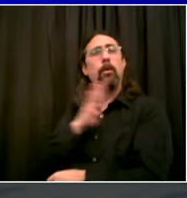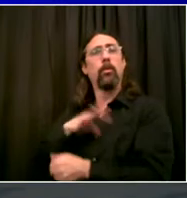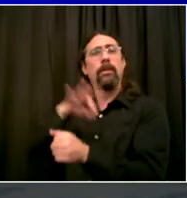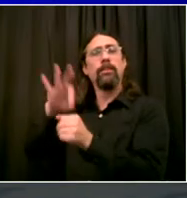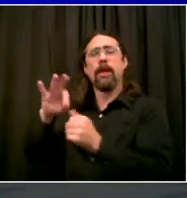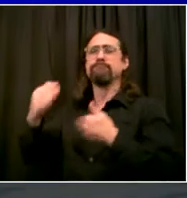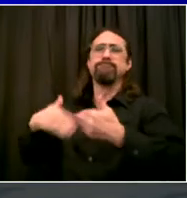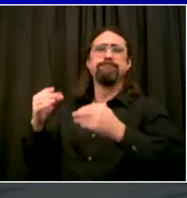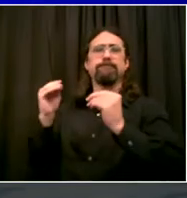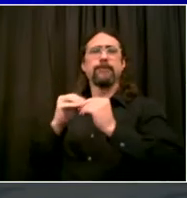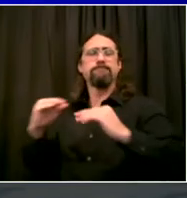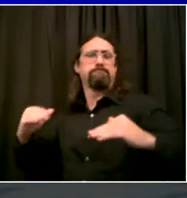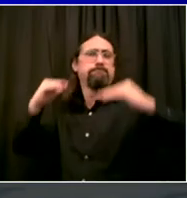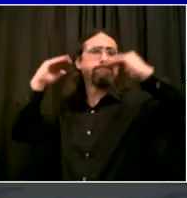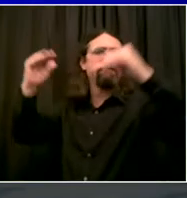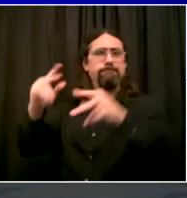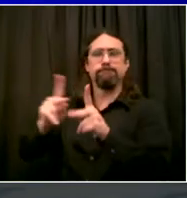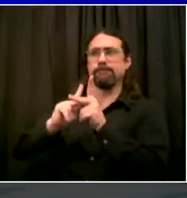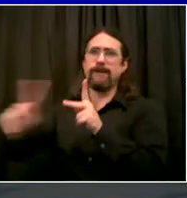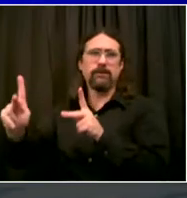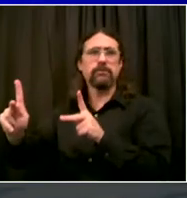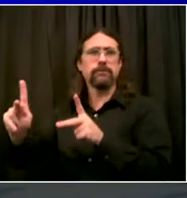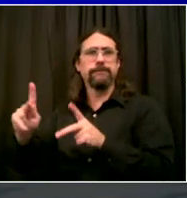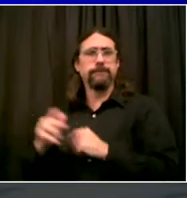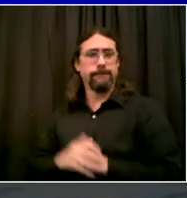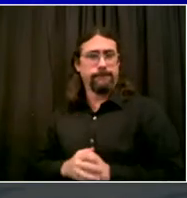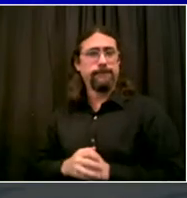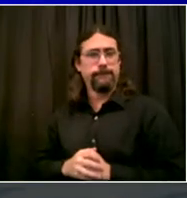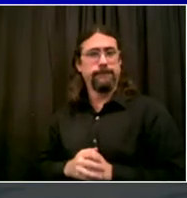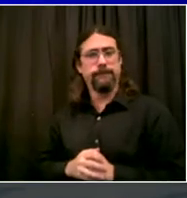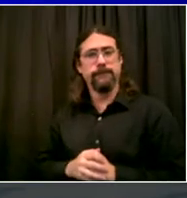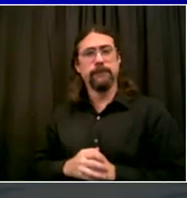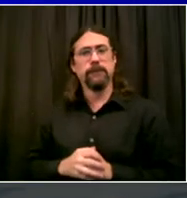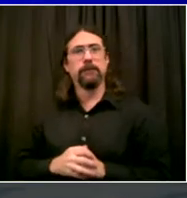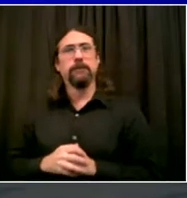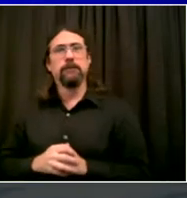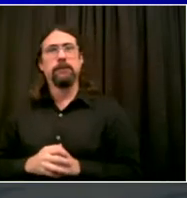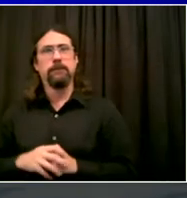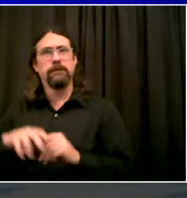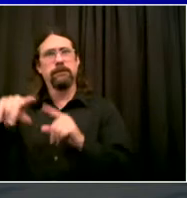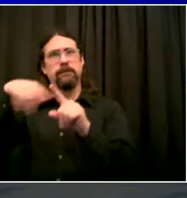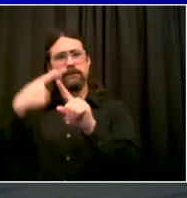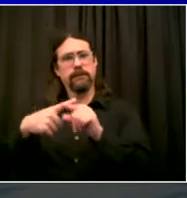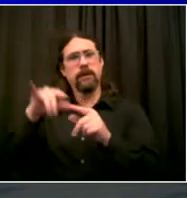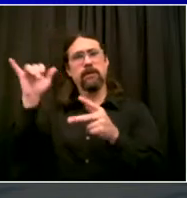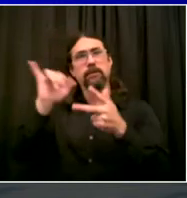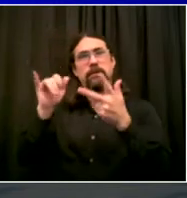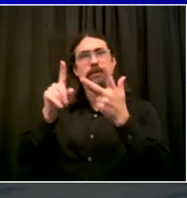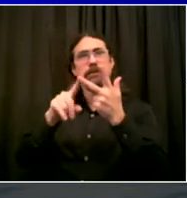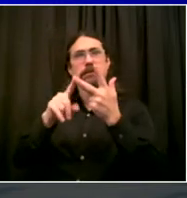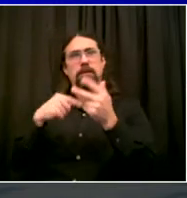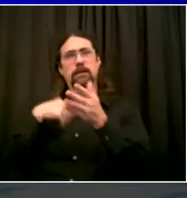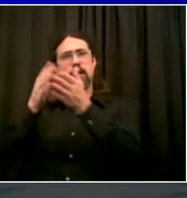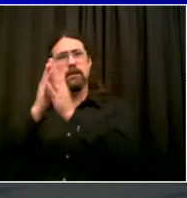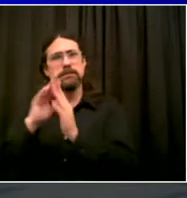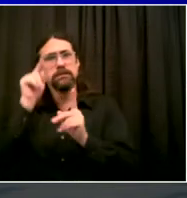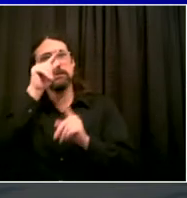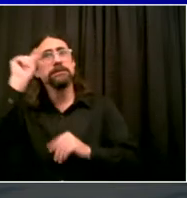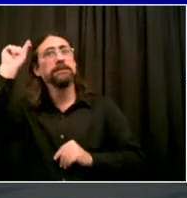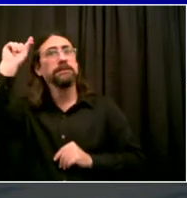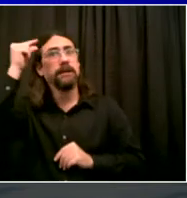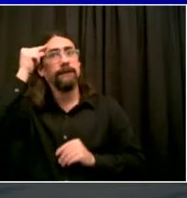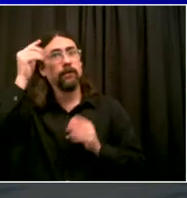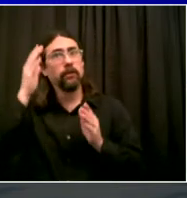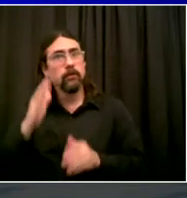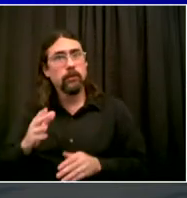I call upon the legislature and the governor to examine a different kind of model, staying within the concepts laid out in